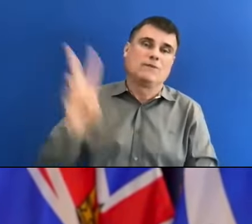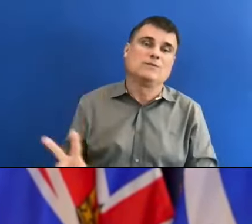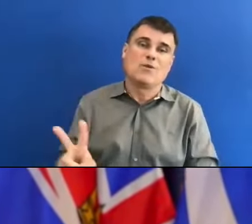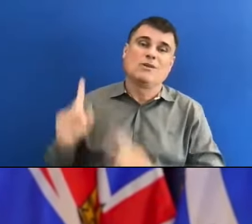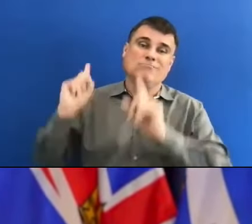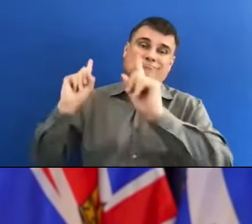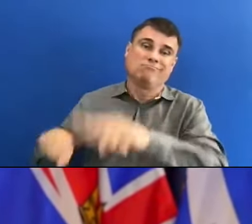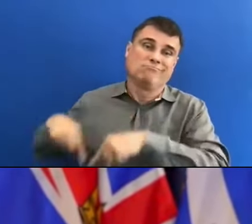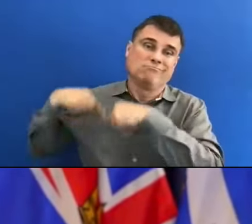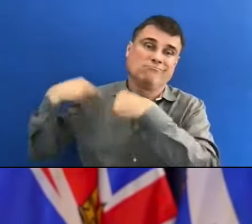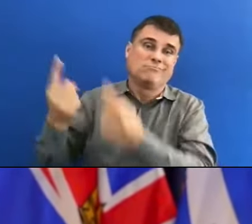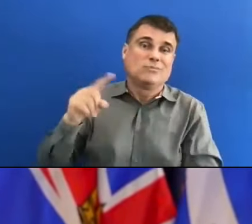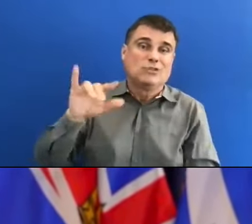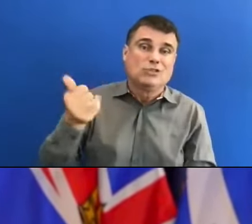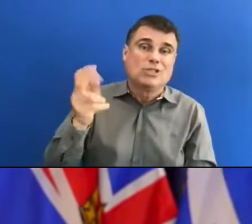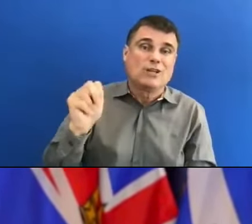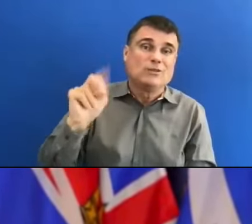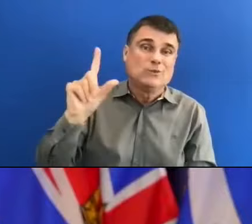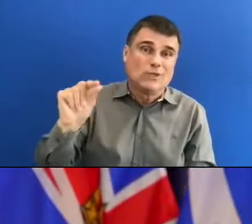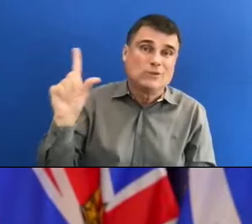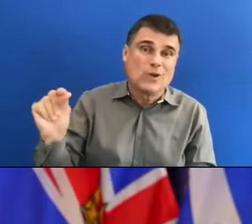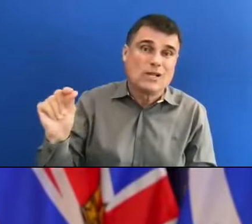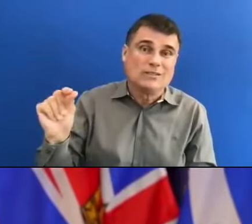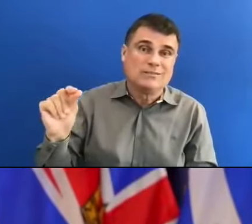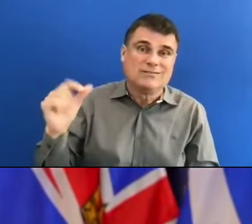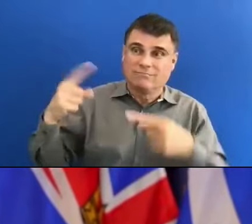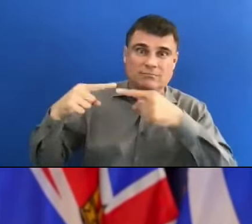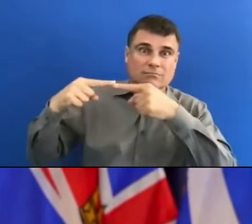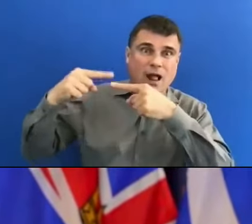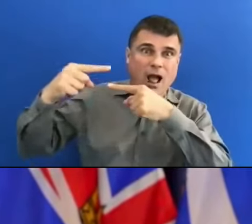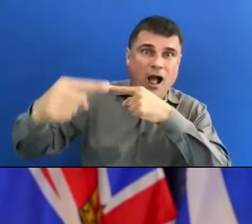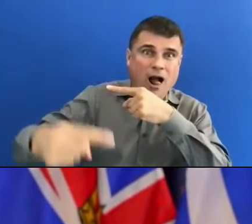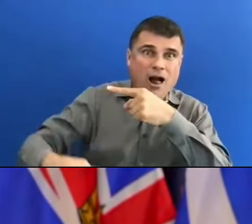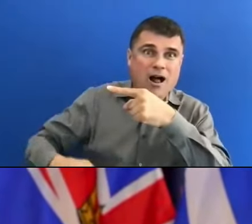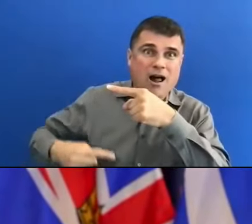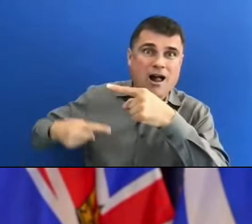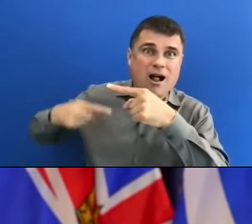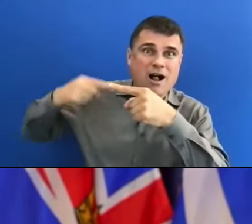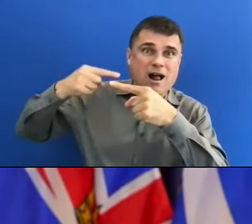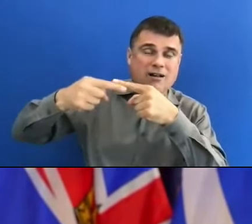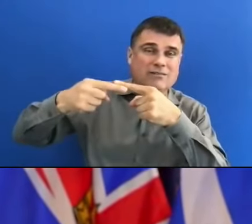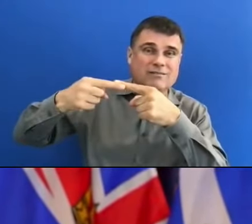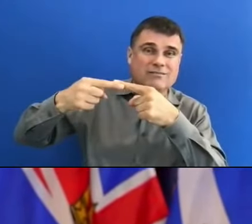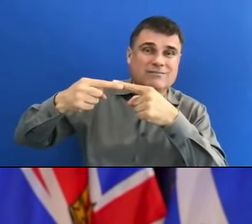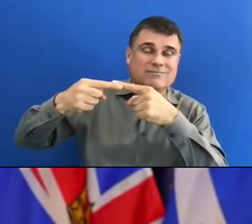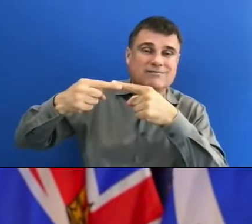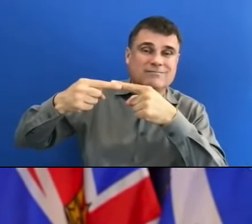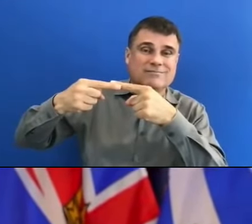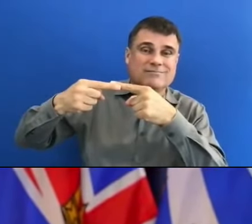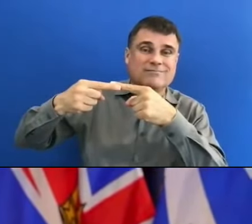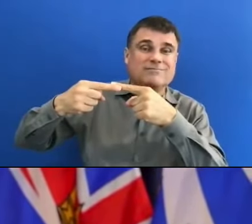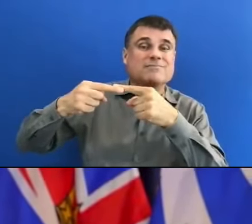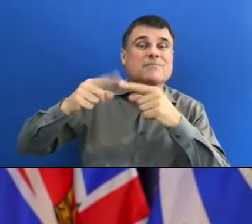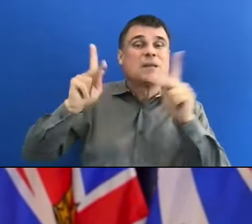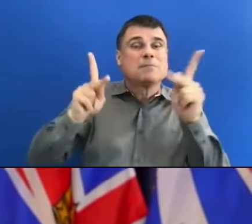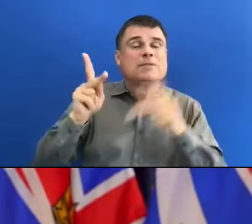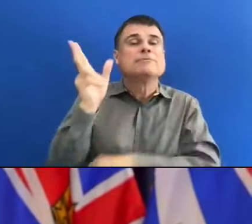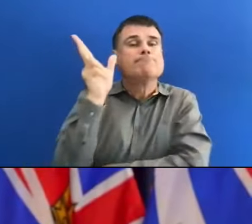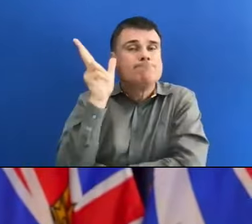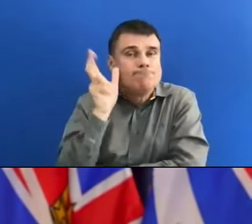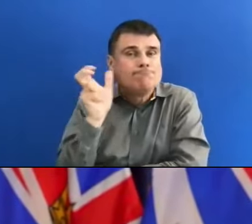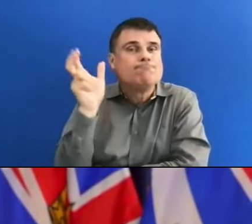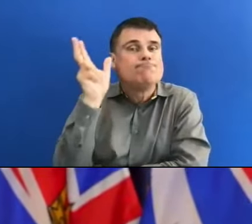of 2020, on the COVID-19 pandemic. And the person people have looked into in what have been really difficult